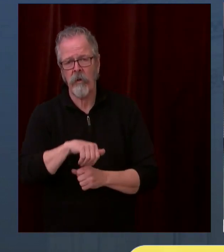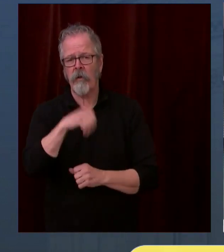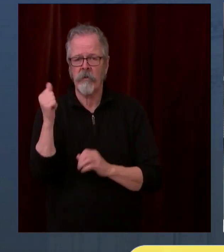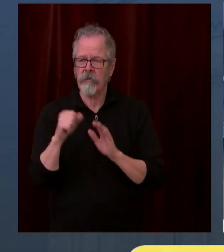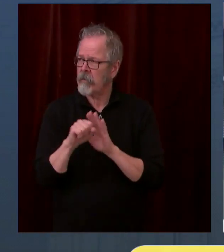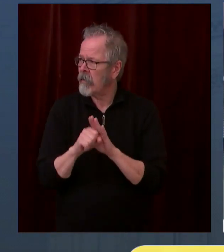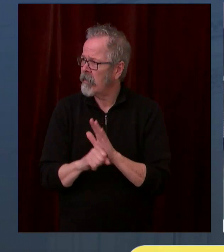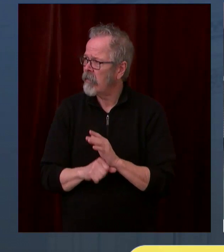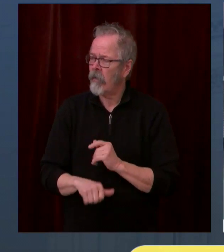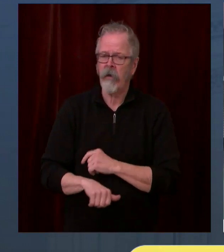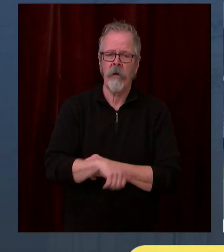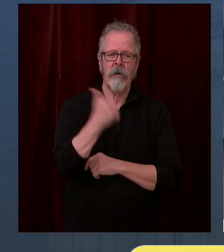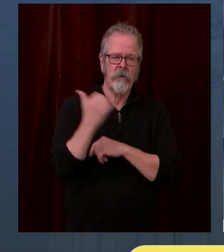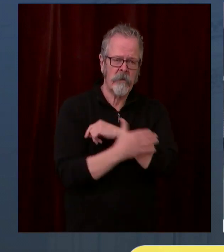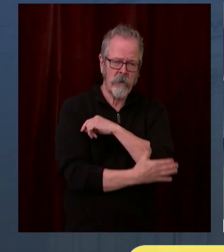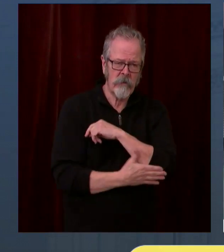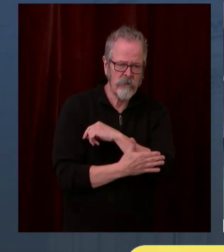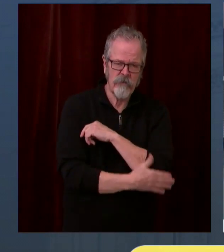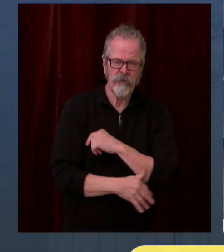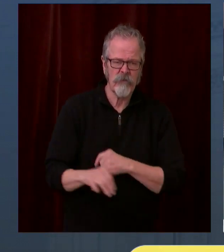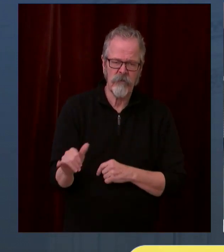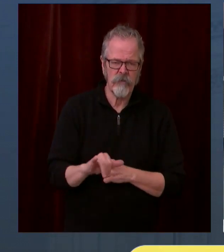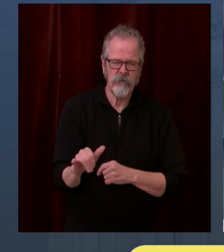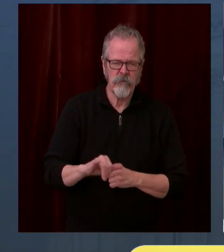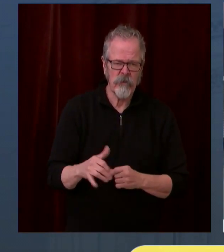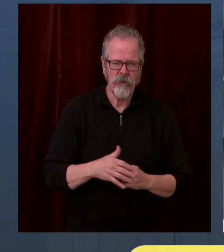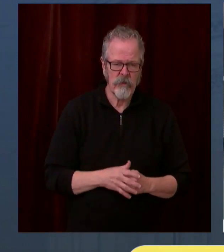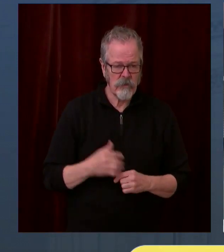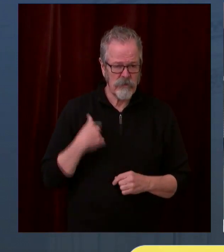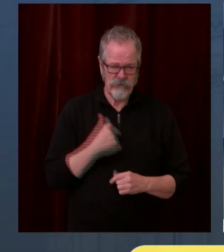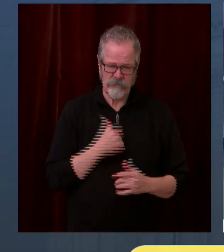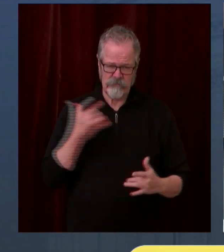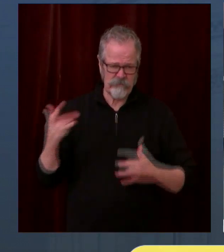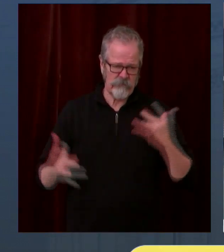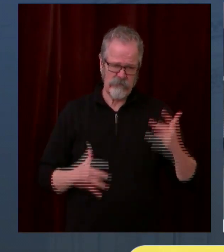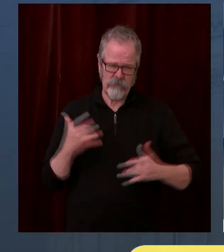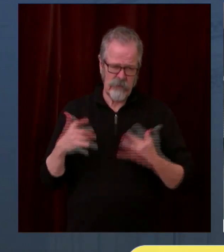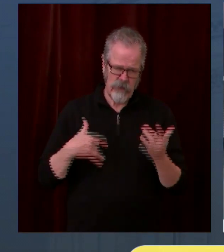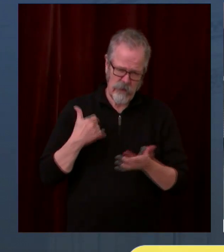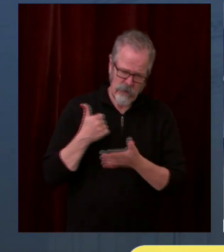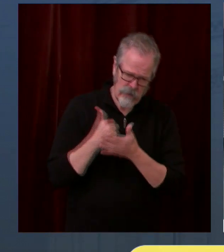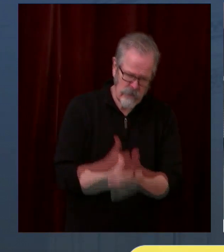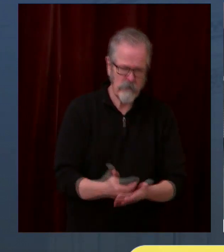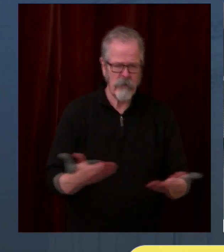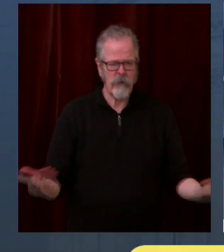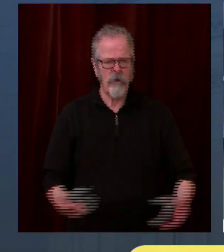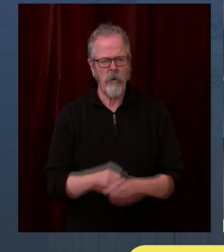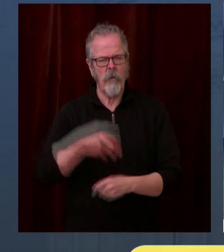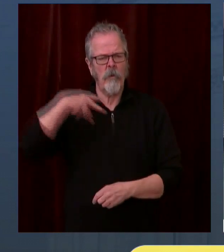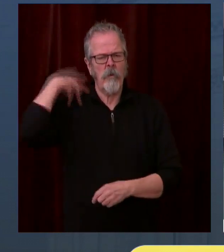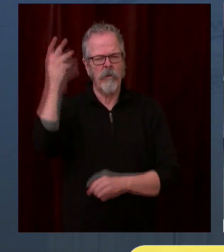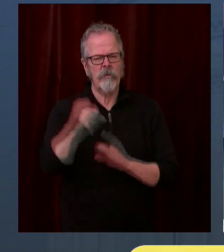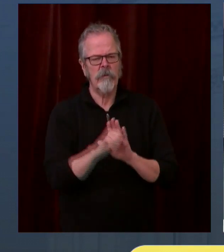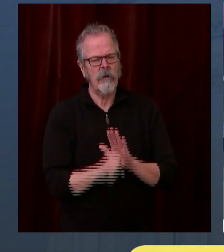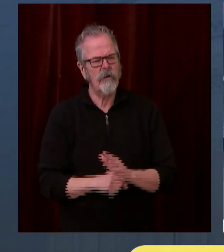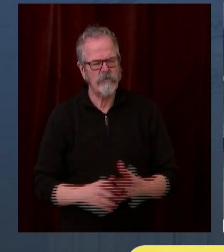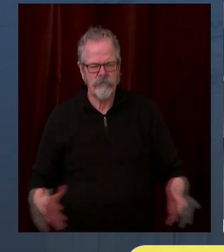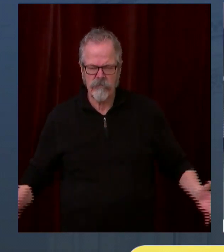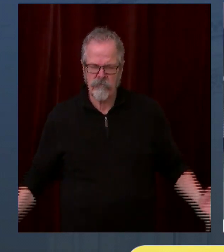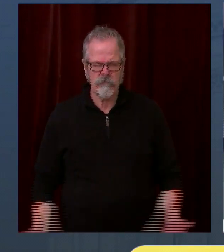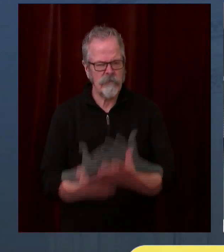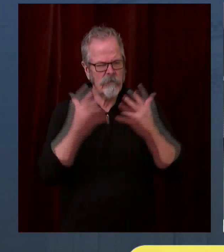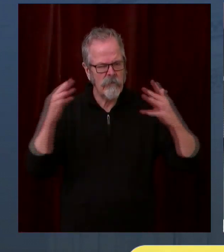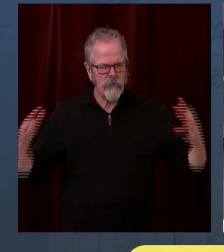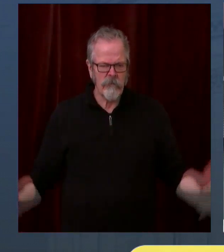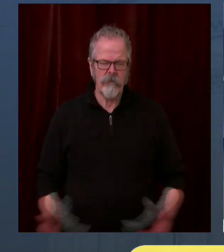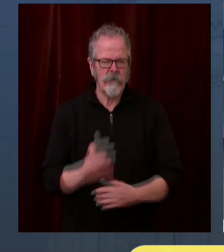the state down to, you know, small local clinics, you'll get the best of technology. The second thing we're doing is, as